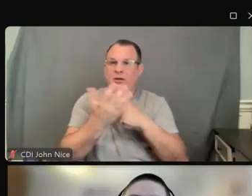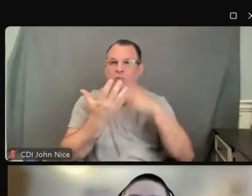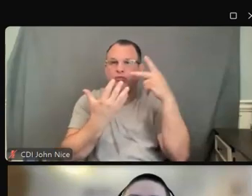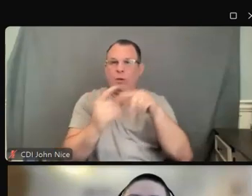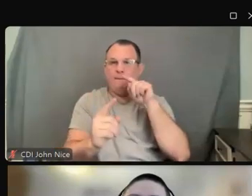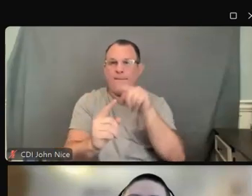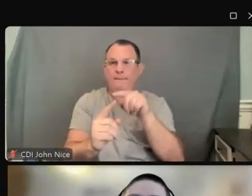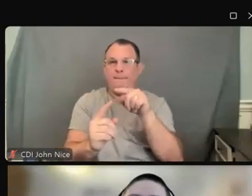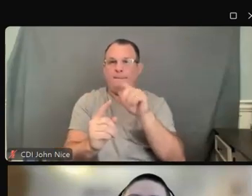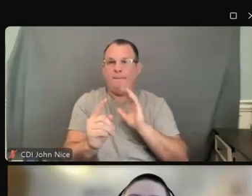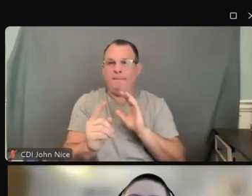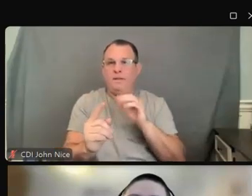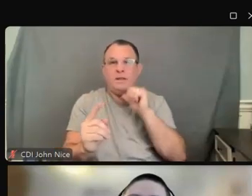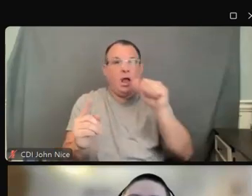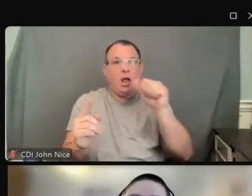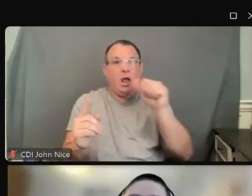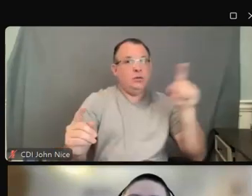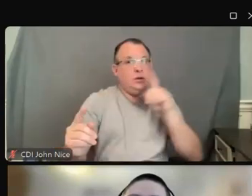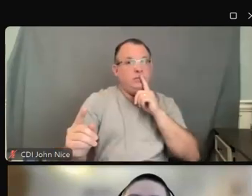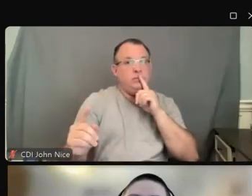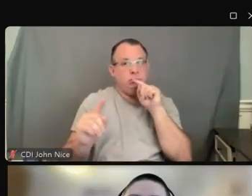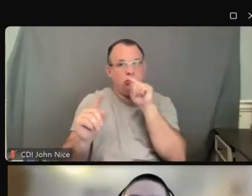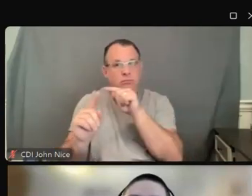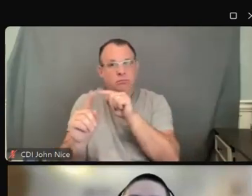kinds of programs we were talking about, like social service programs.